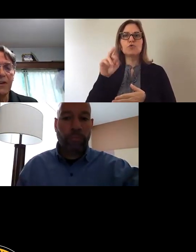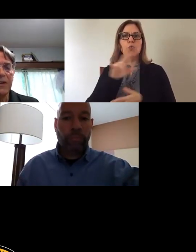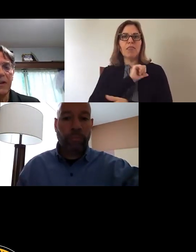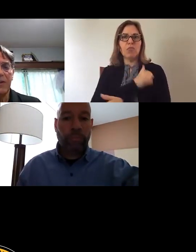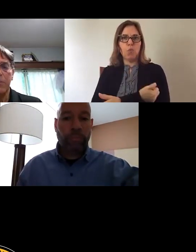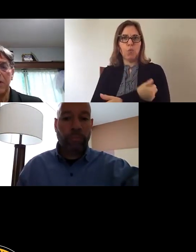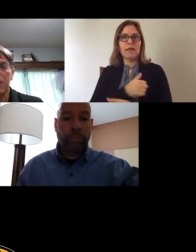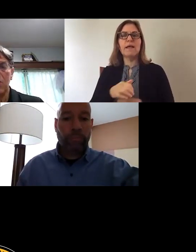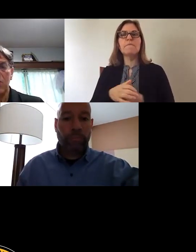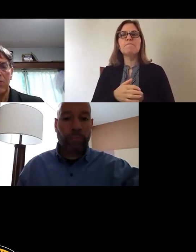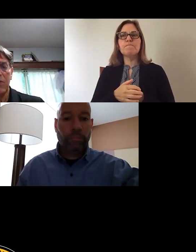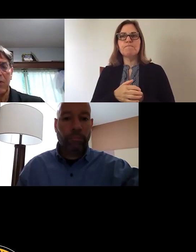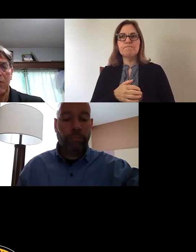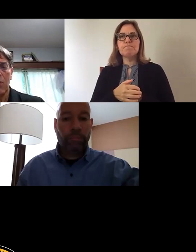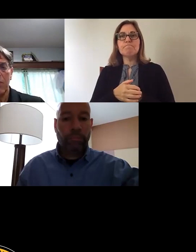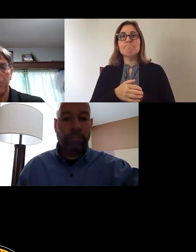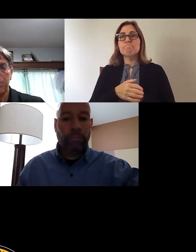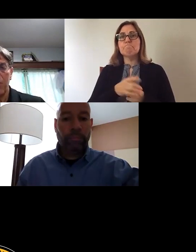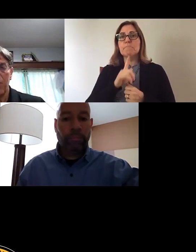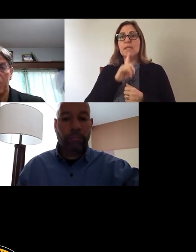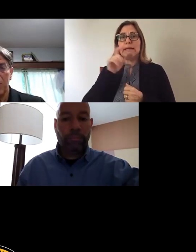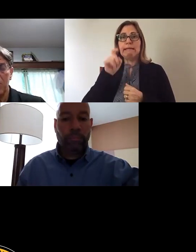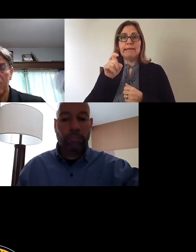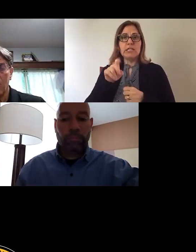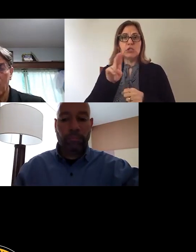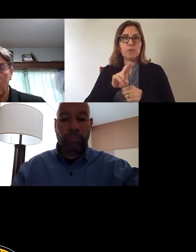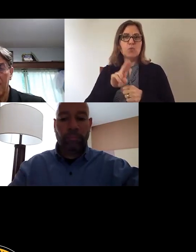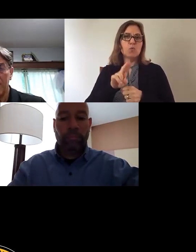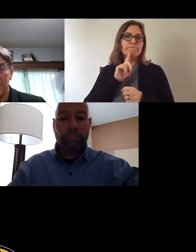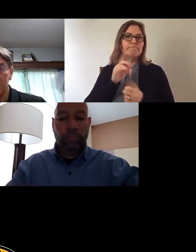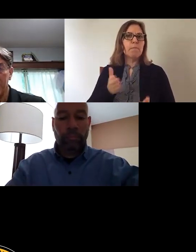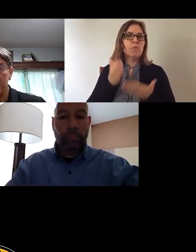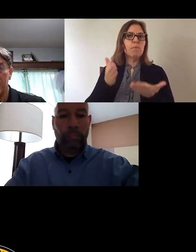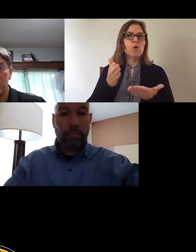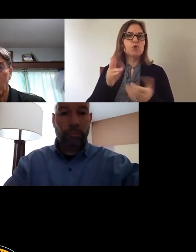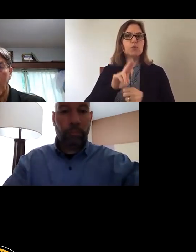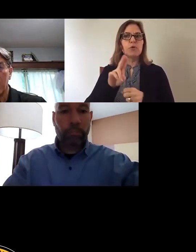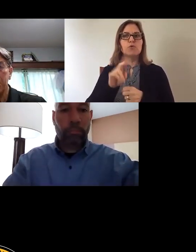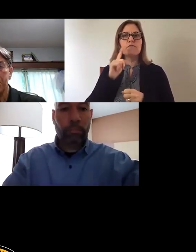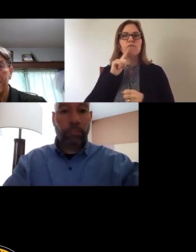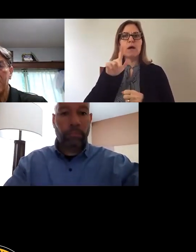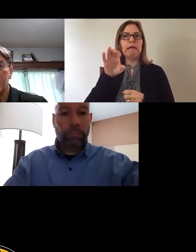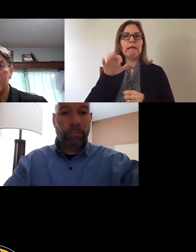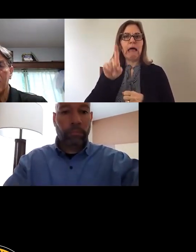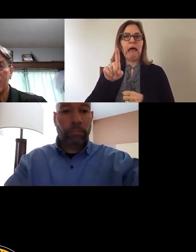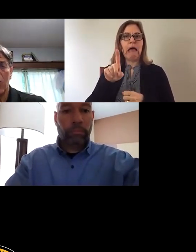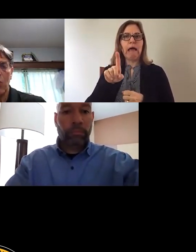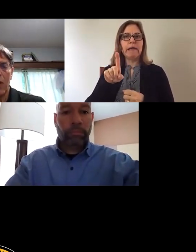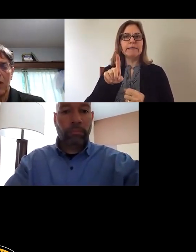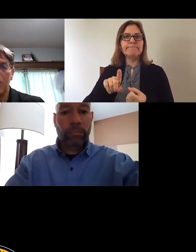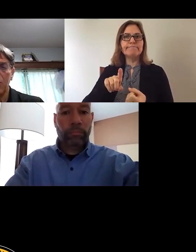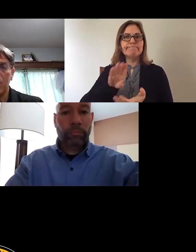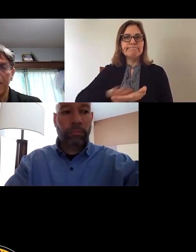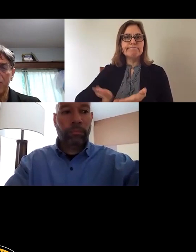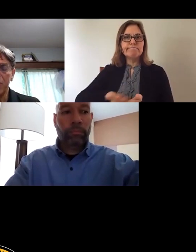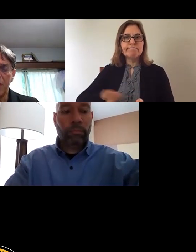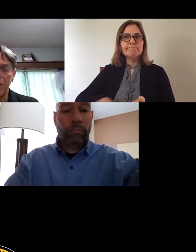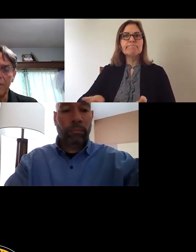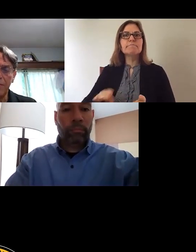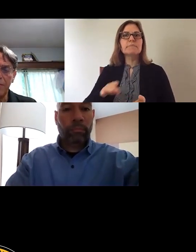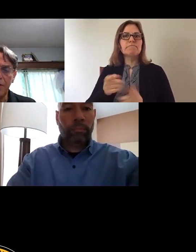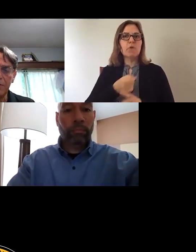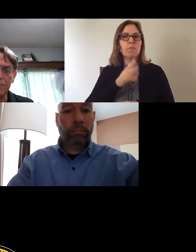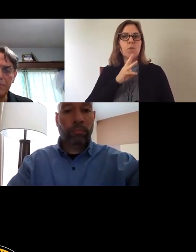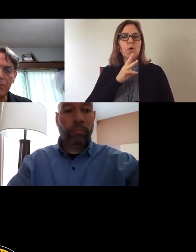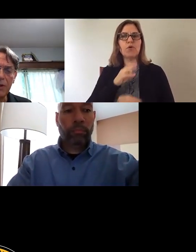that's, uh, needed to be used or proposed to be used for, uh, lead abatement and water. There's also, uh, it was mentioned